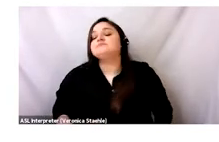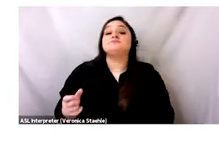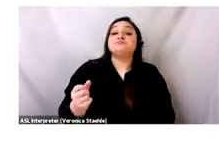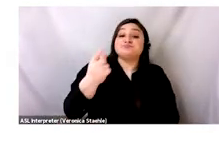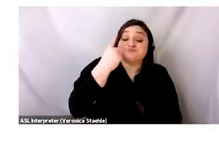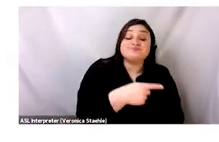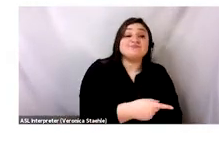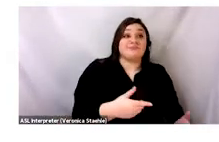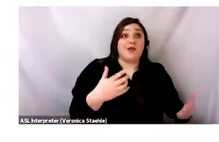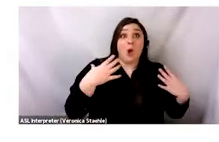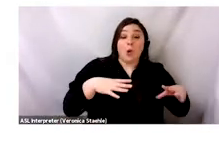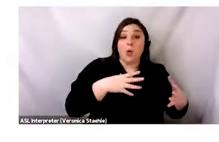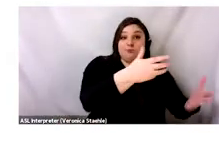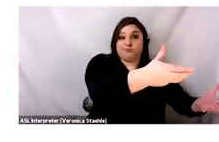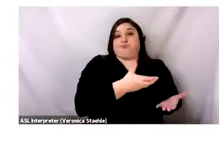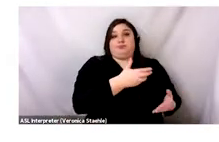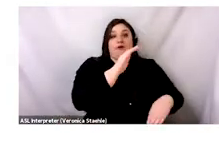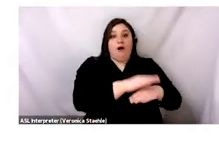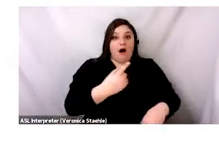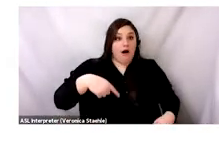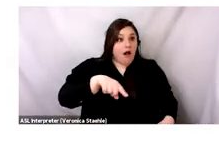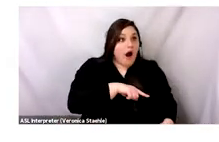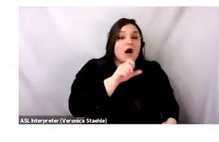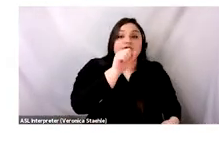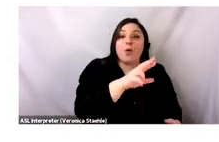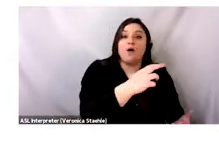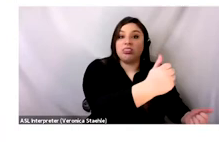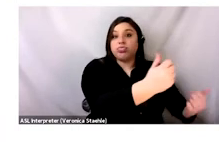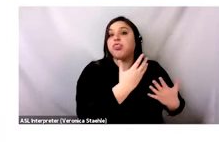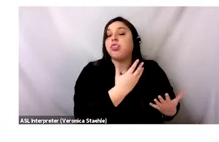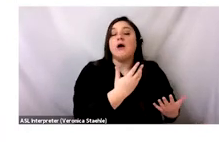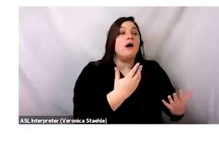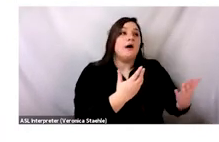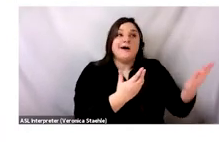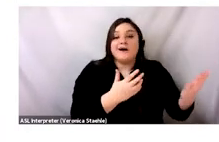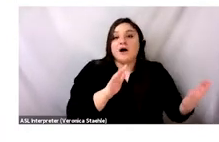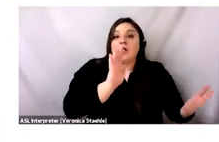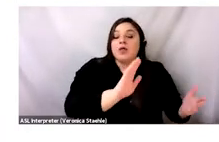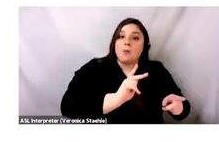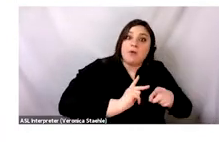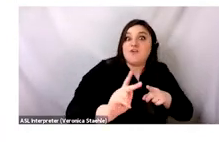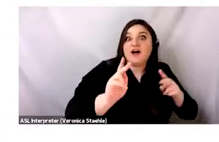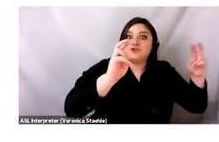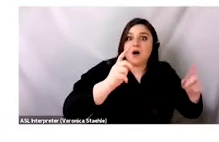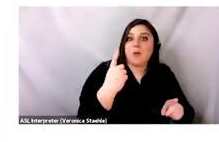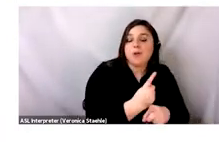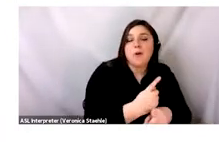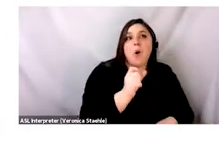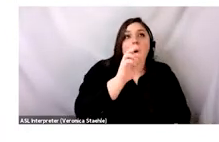But clothing that has been forced on us or have been perpetrated that is